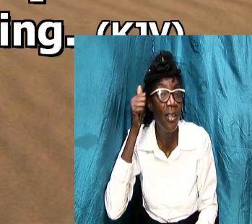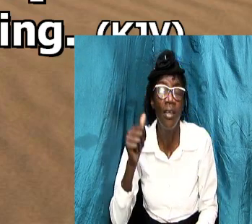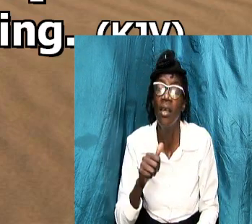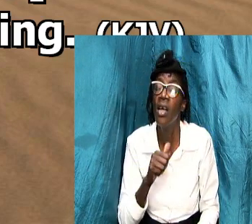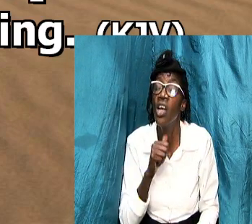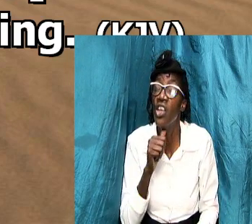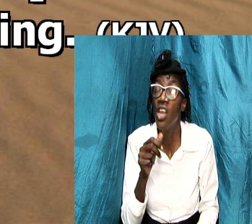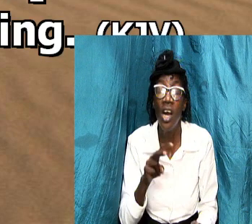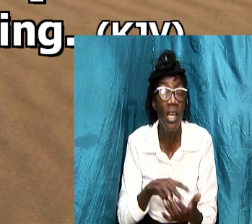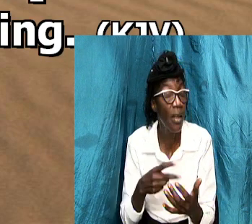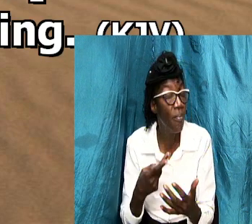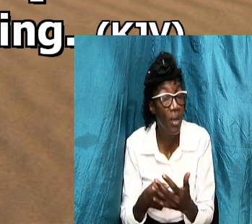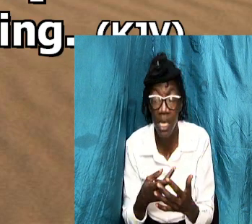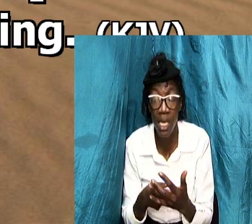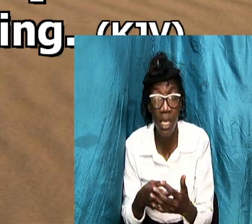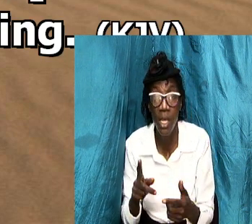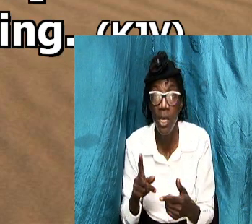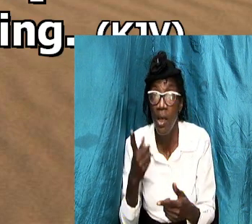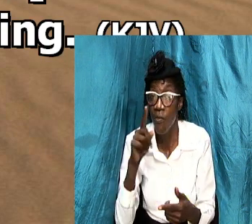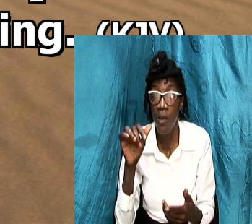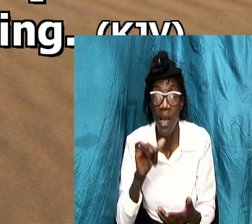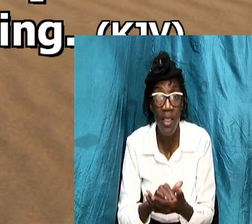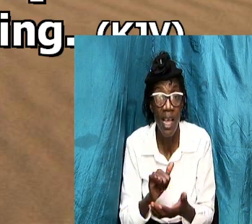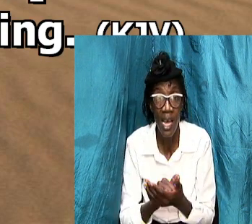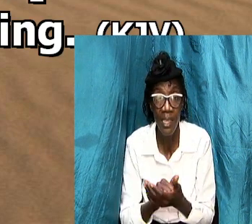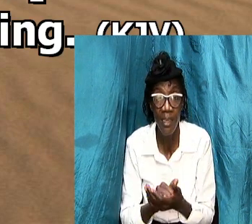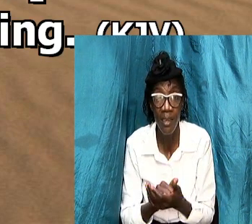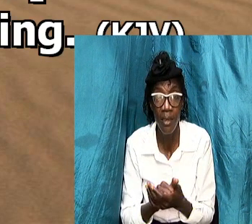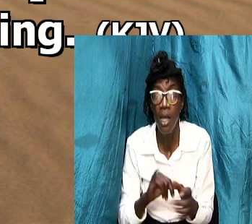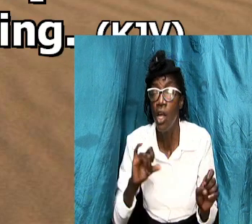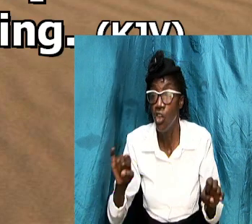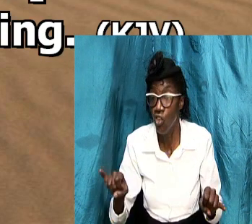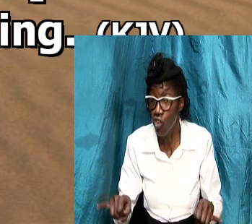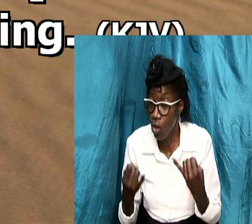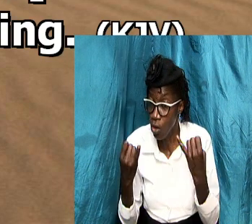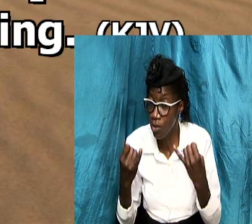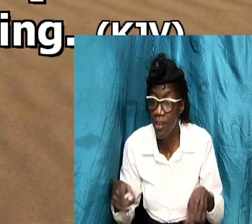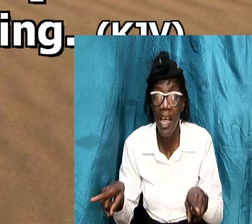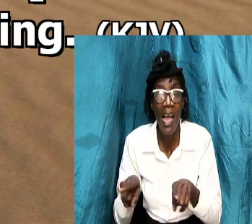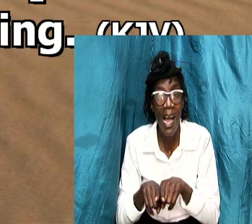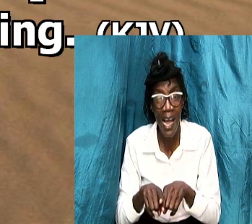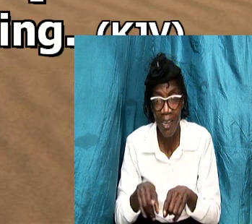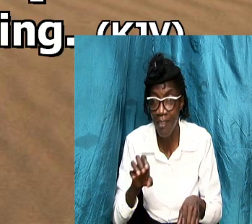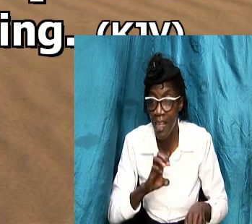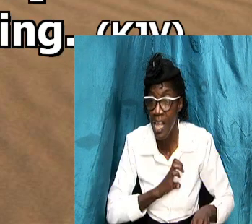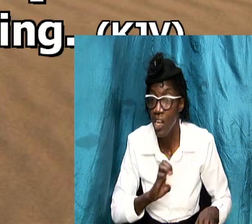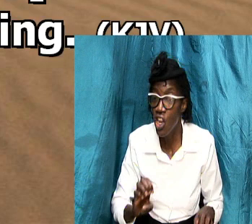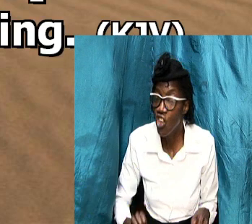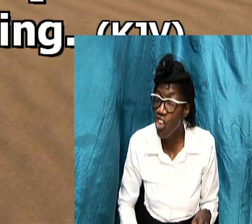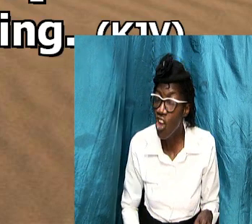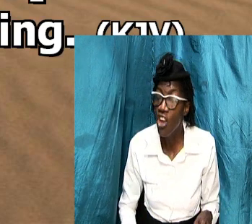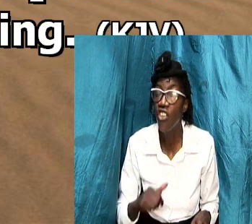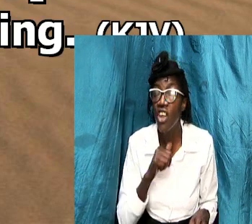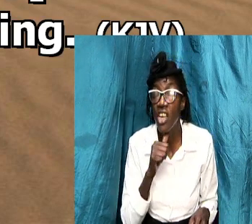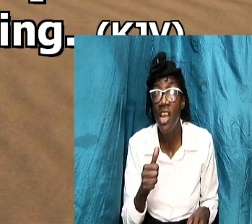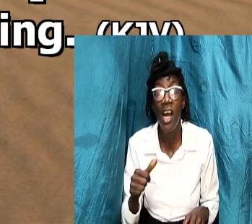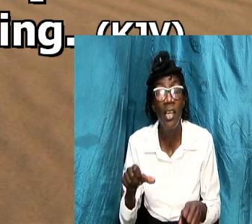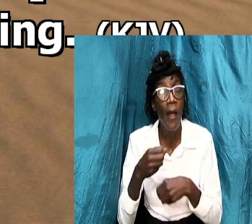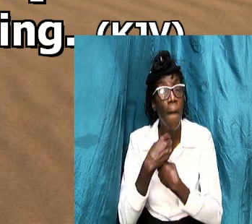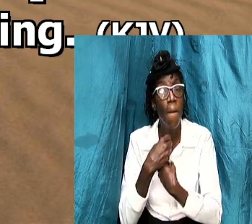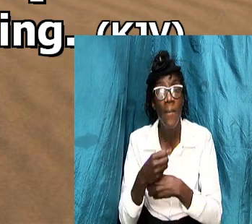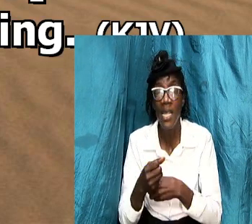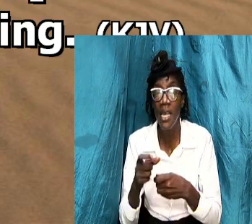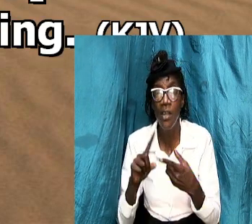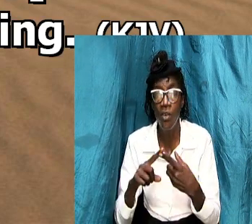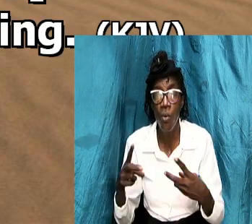meant to have two heads just as as the church is not made or meant